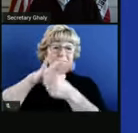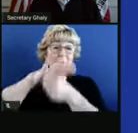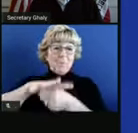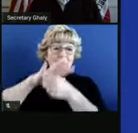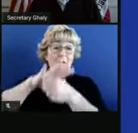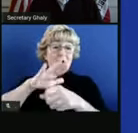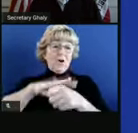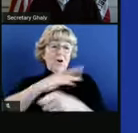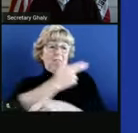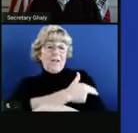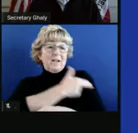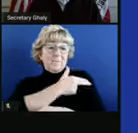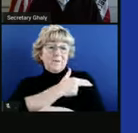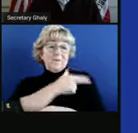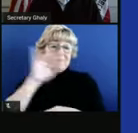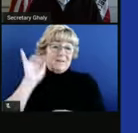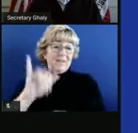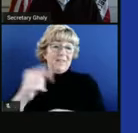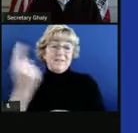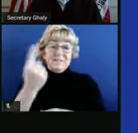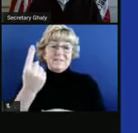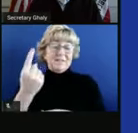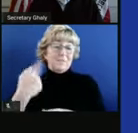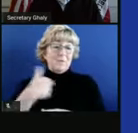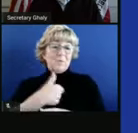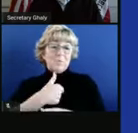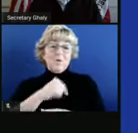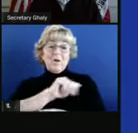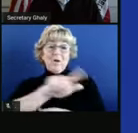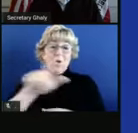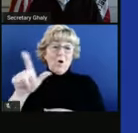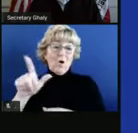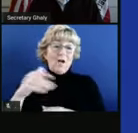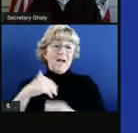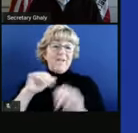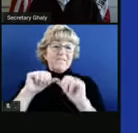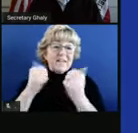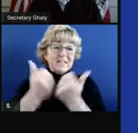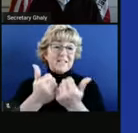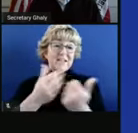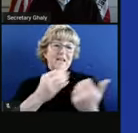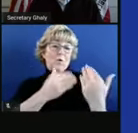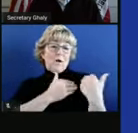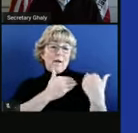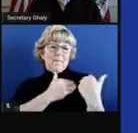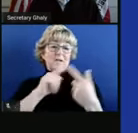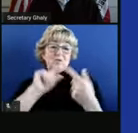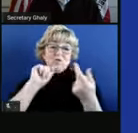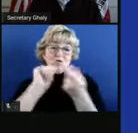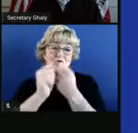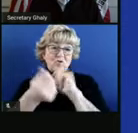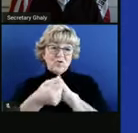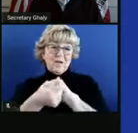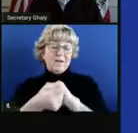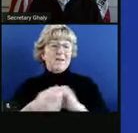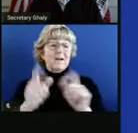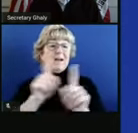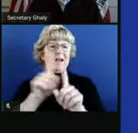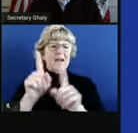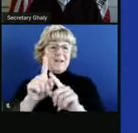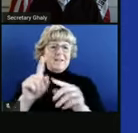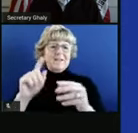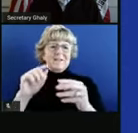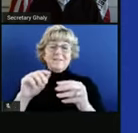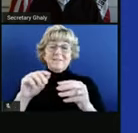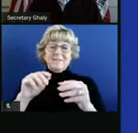hospitals. And this is something that we all have agency and responsibility to change. So as these rates